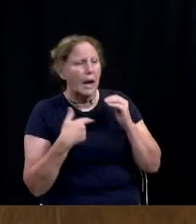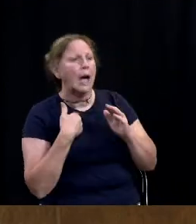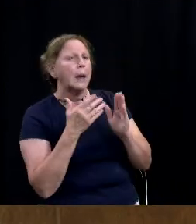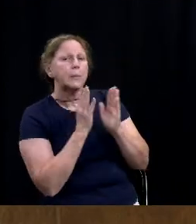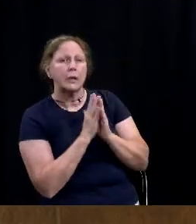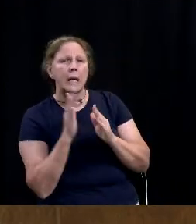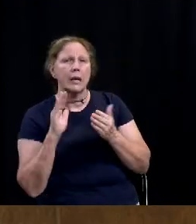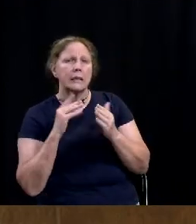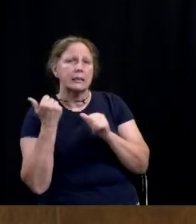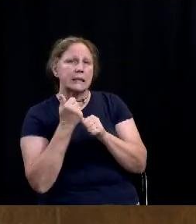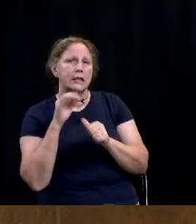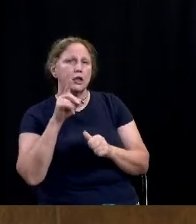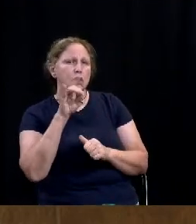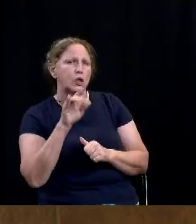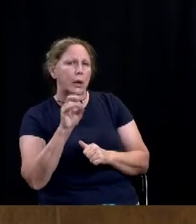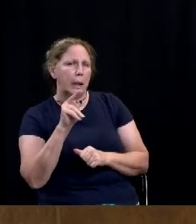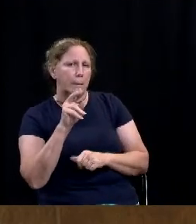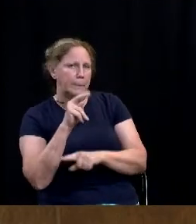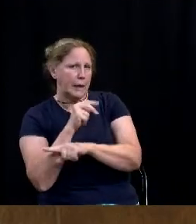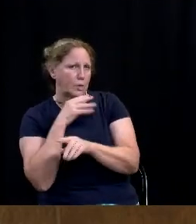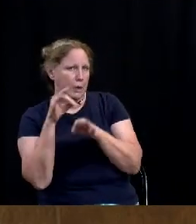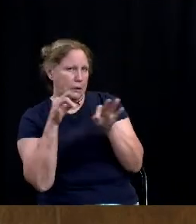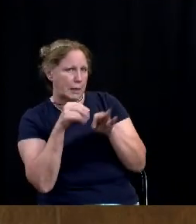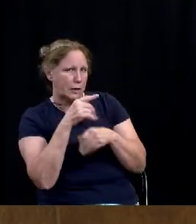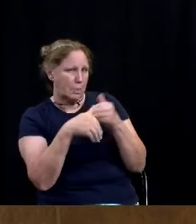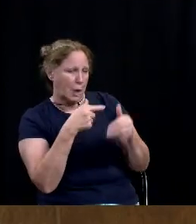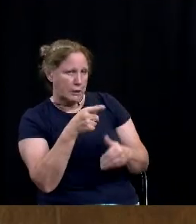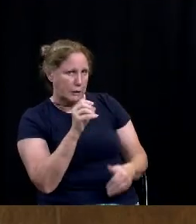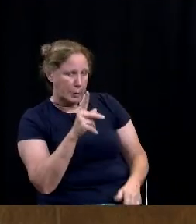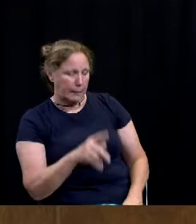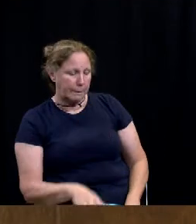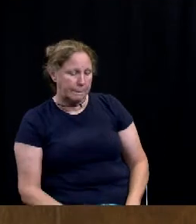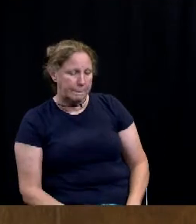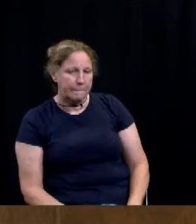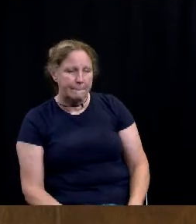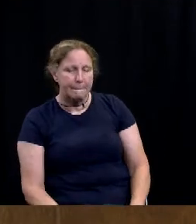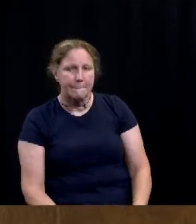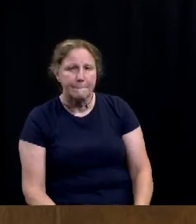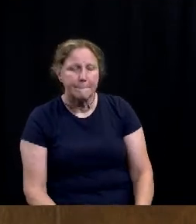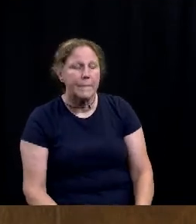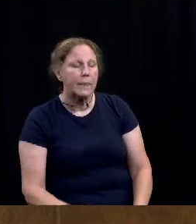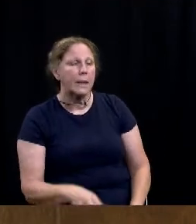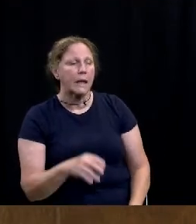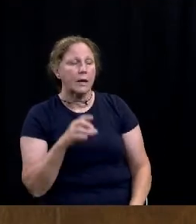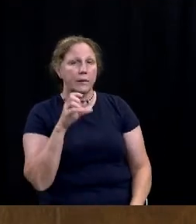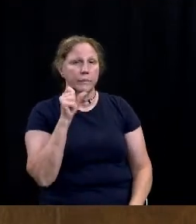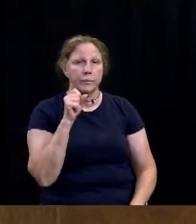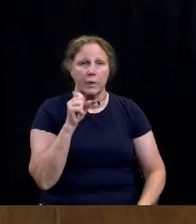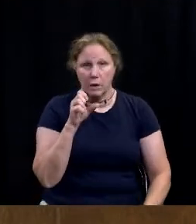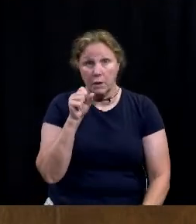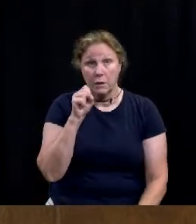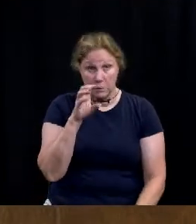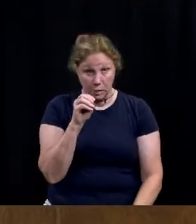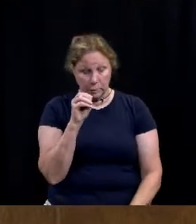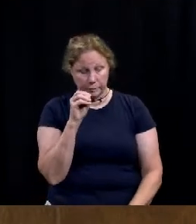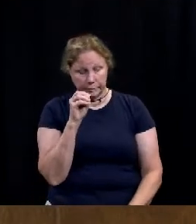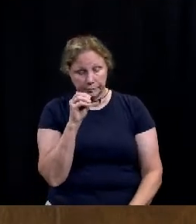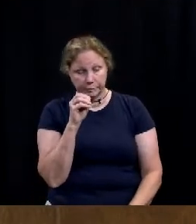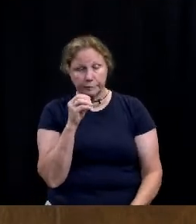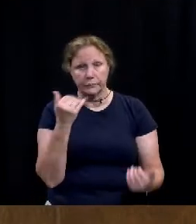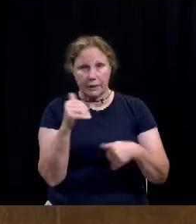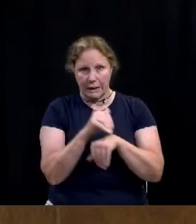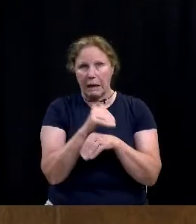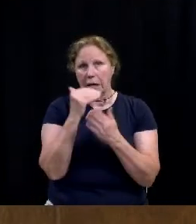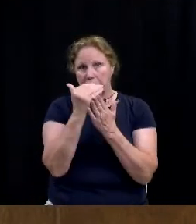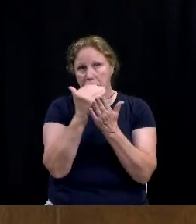Assistant City Attorney Judith Benton to walk you through the process. Okay. So on tonight's agenda, the